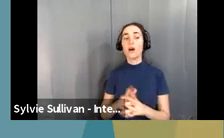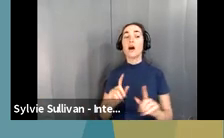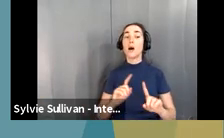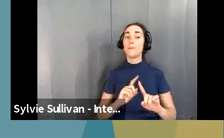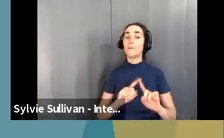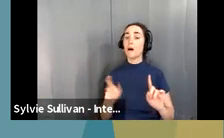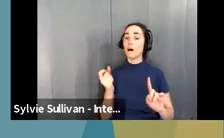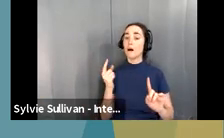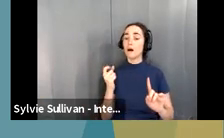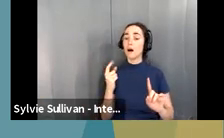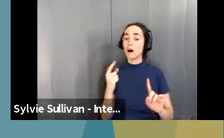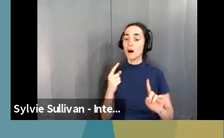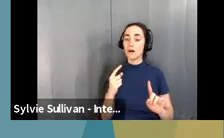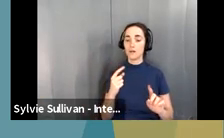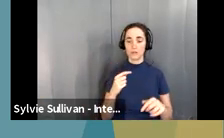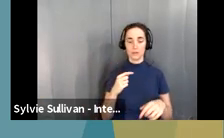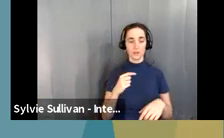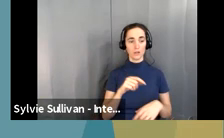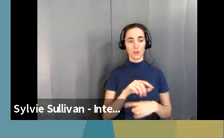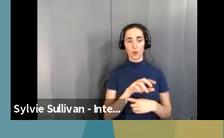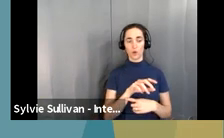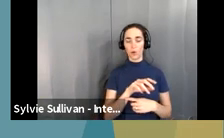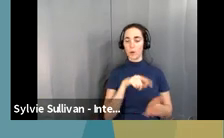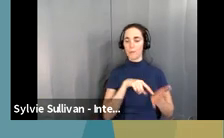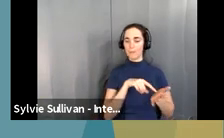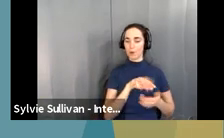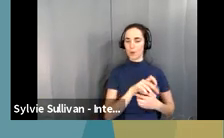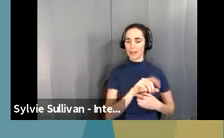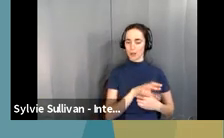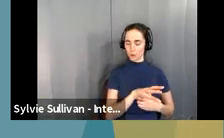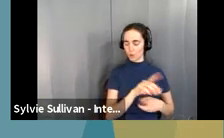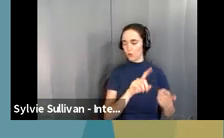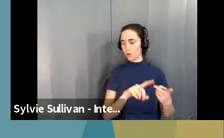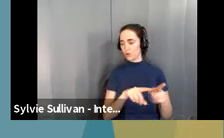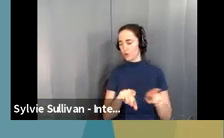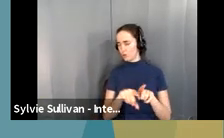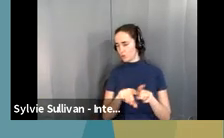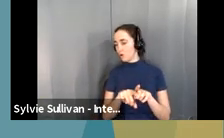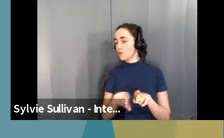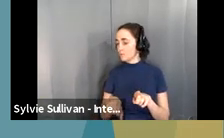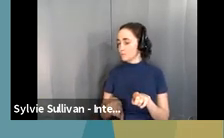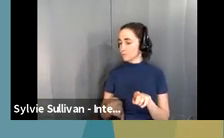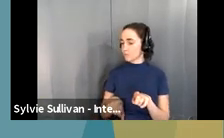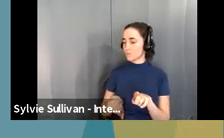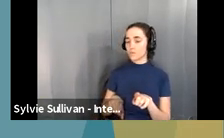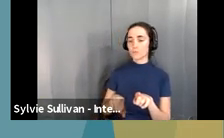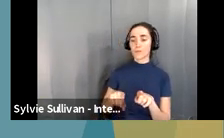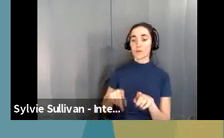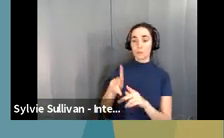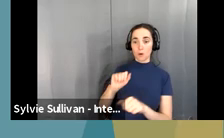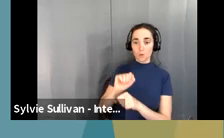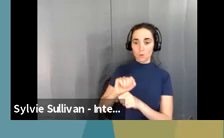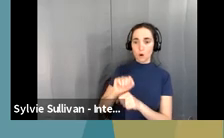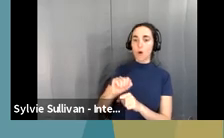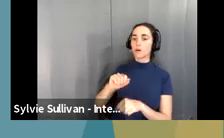payments and time-limited retroactive rate increases were made to two HDHCs, and a per-dium structure